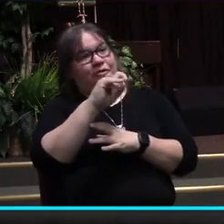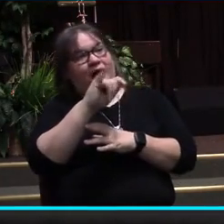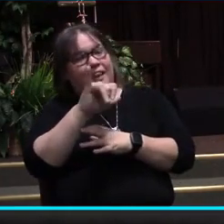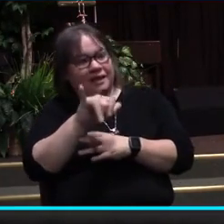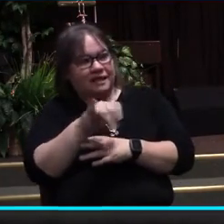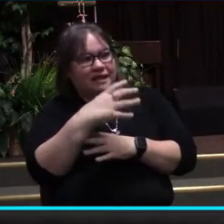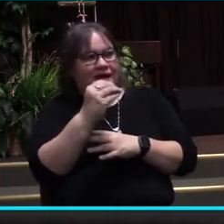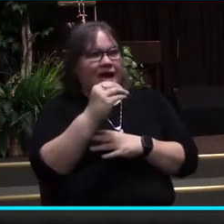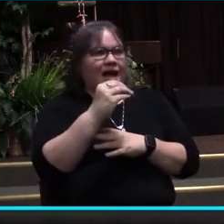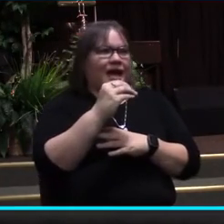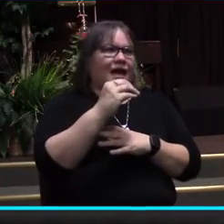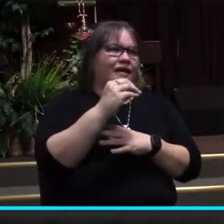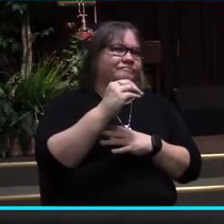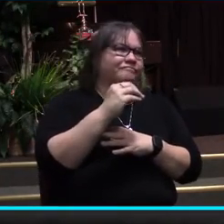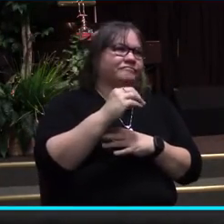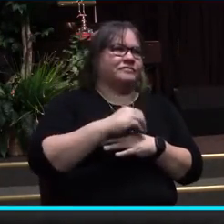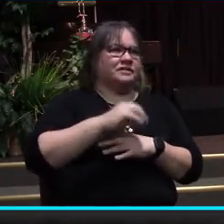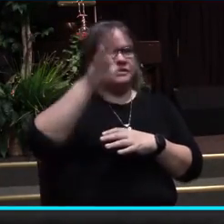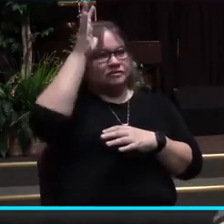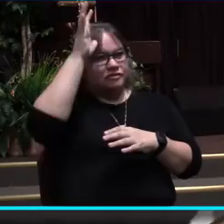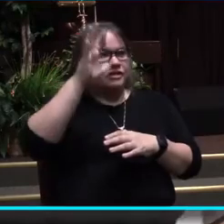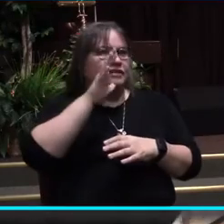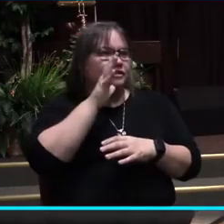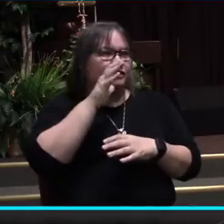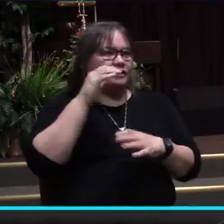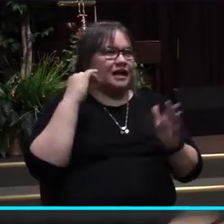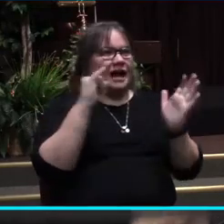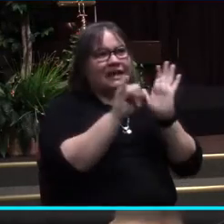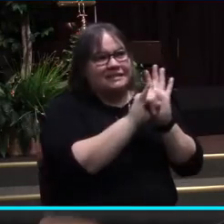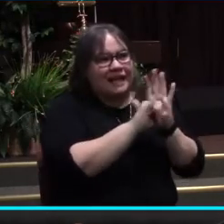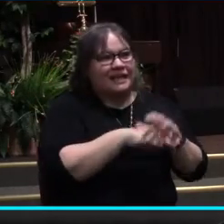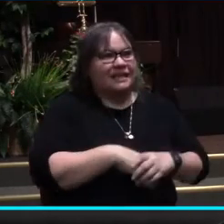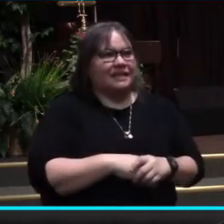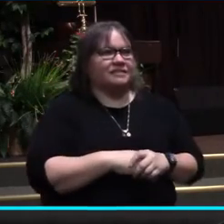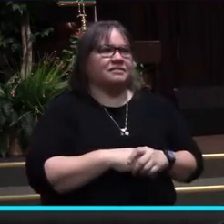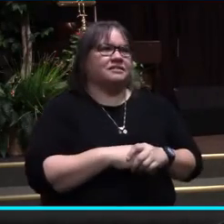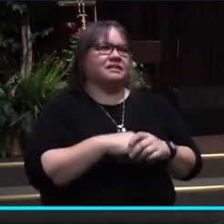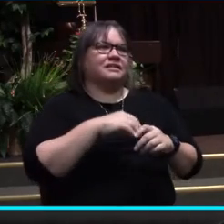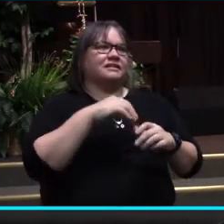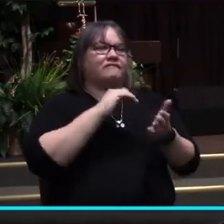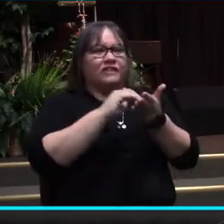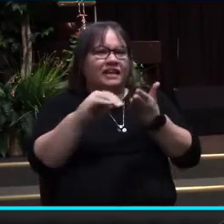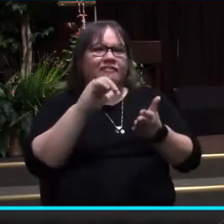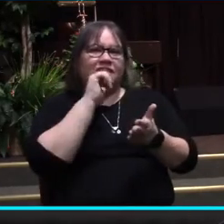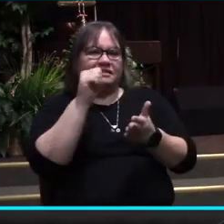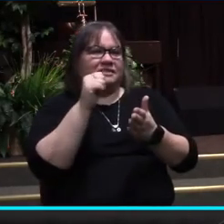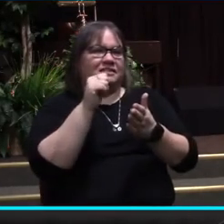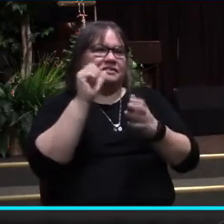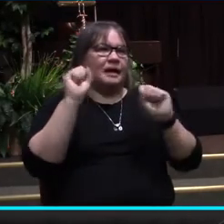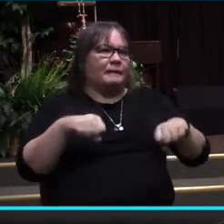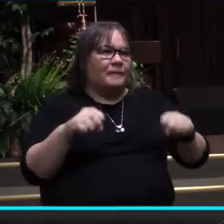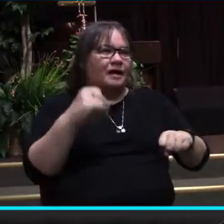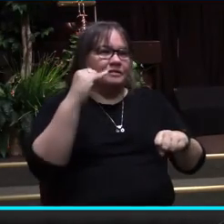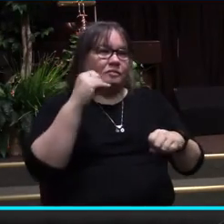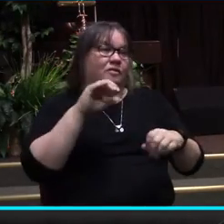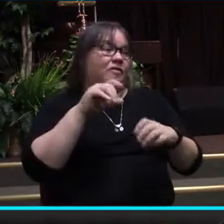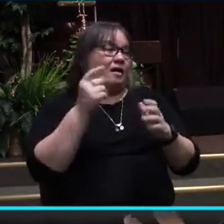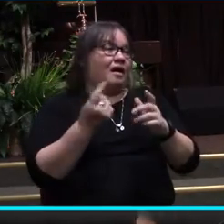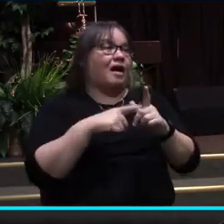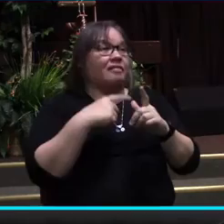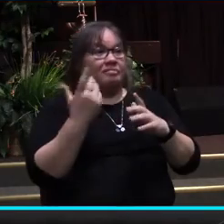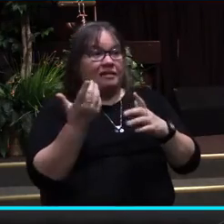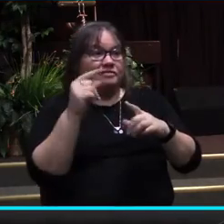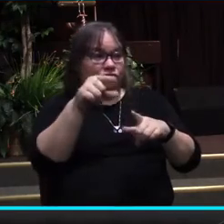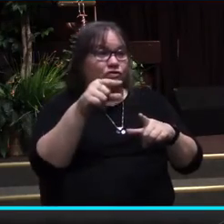identity in our culture. Forgiveness is not possible unless you are first willing to admit that you